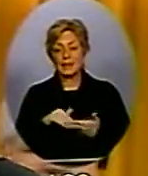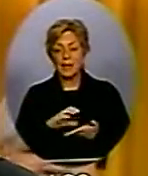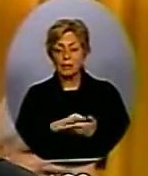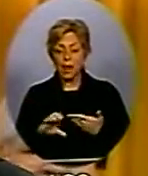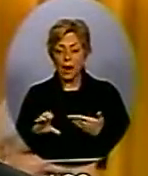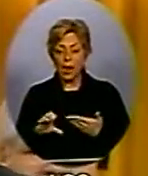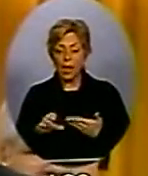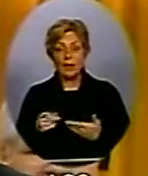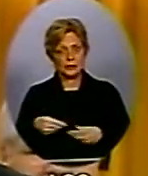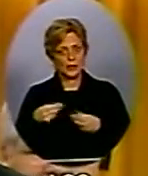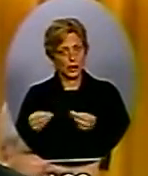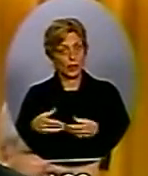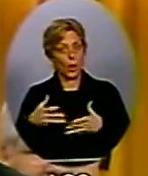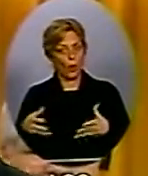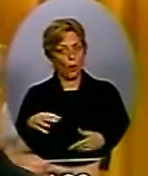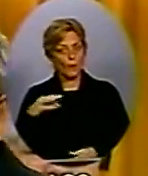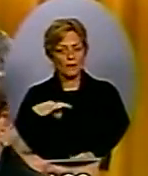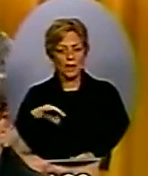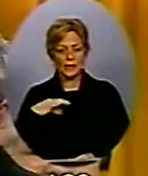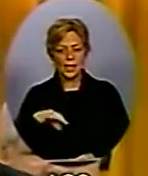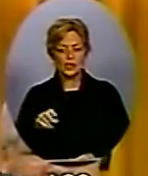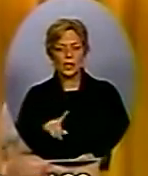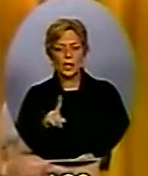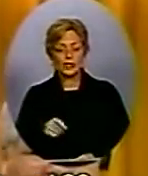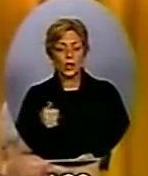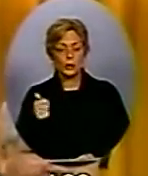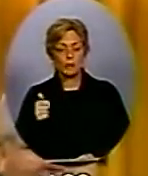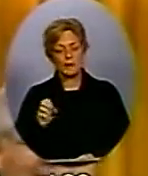newspaper down, stand up and explain his role in this.